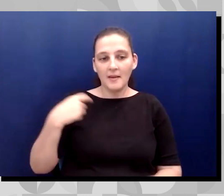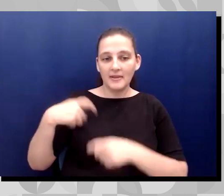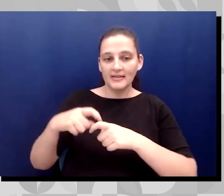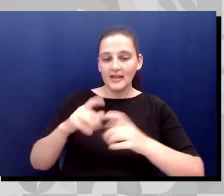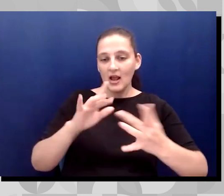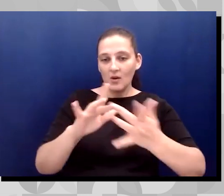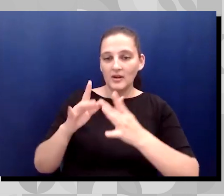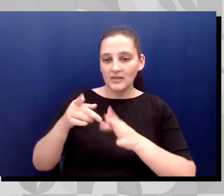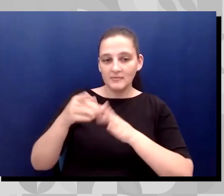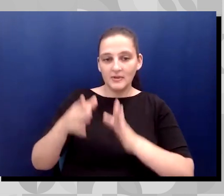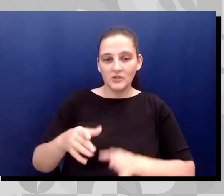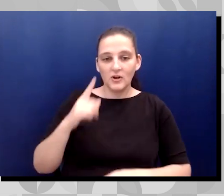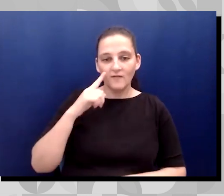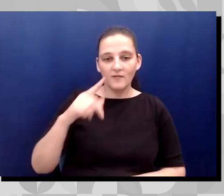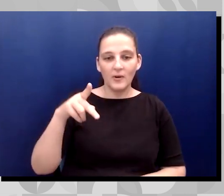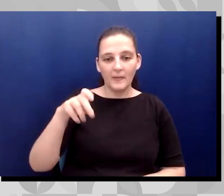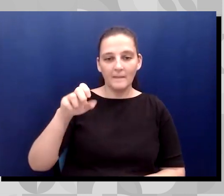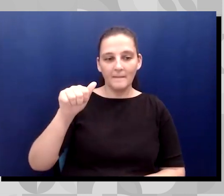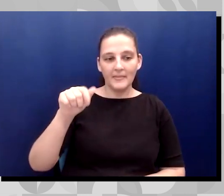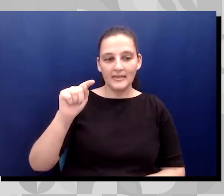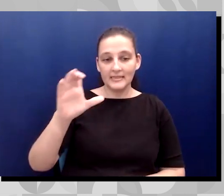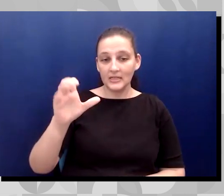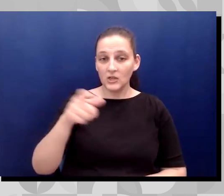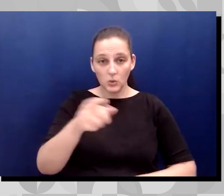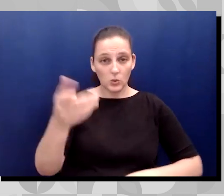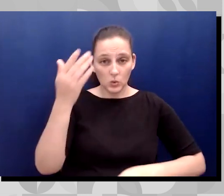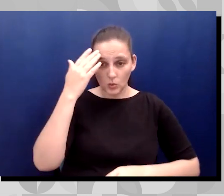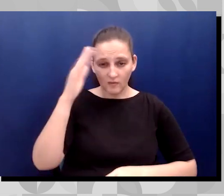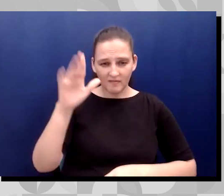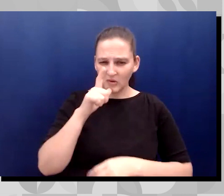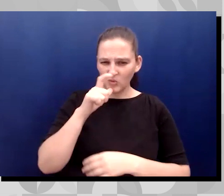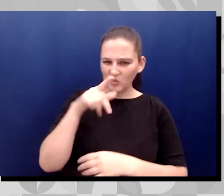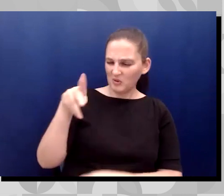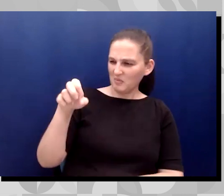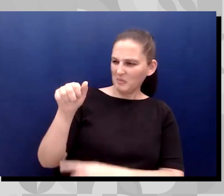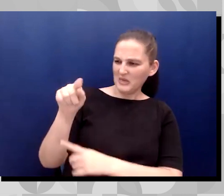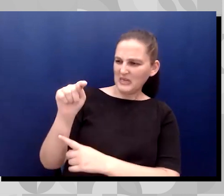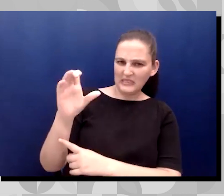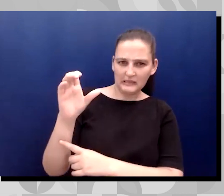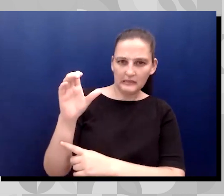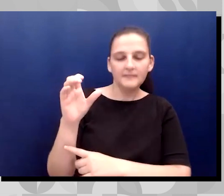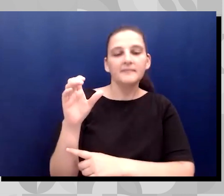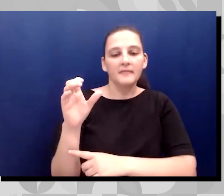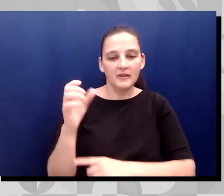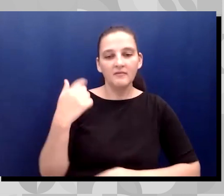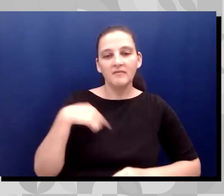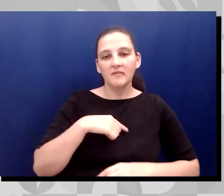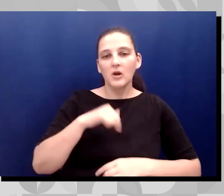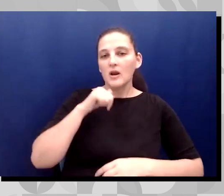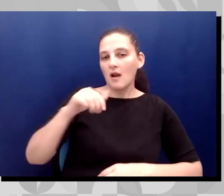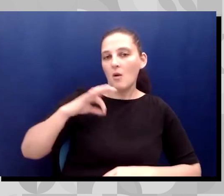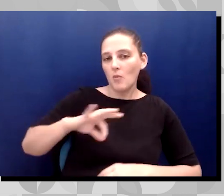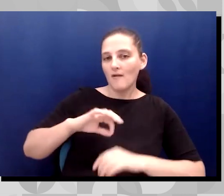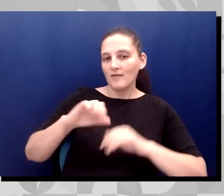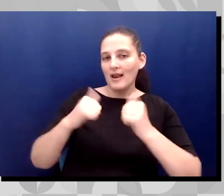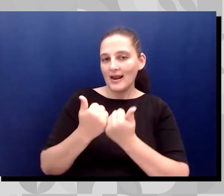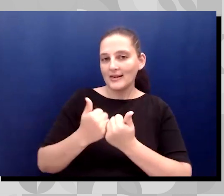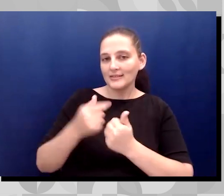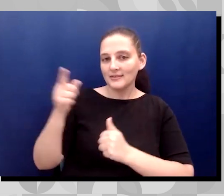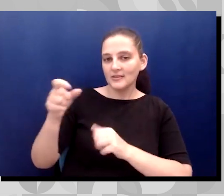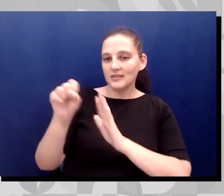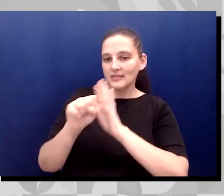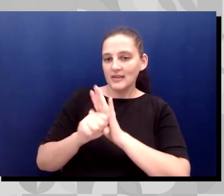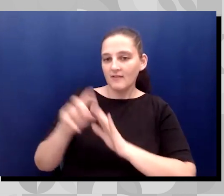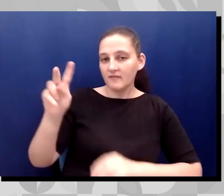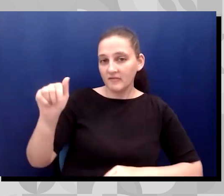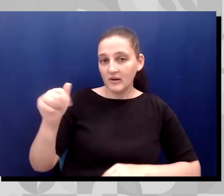For those who may not be aware of who PEATC is, we are a nonprofit in the state of Virginia. So we serve the entire state of Virginia. We've been doing